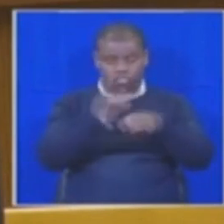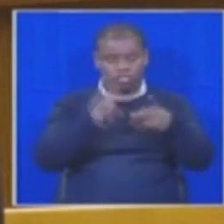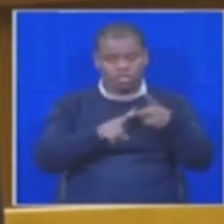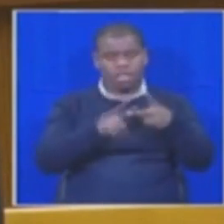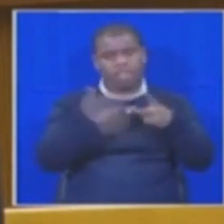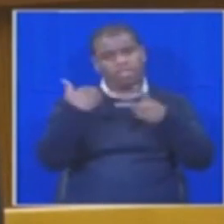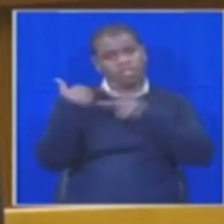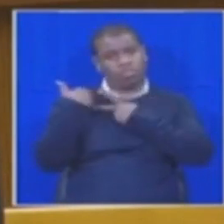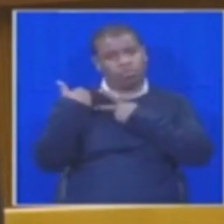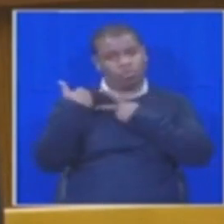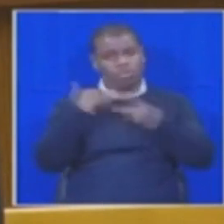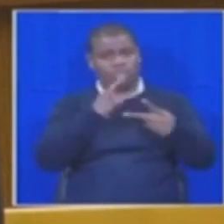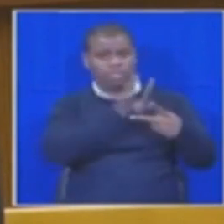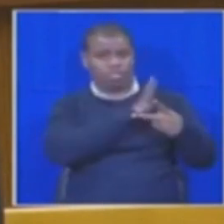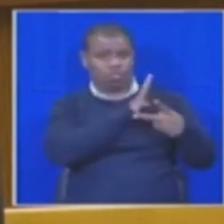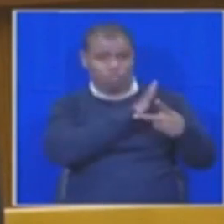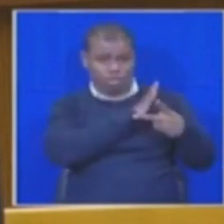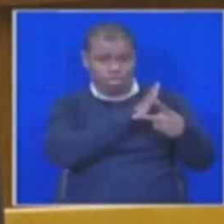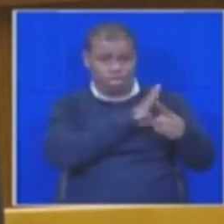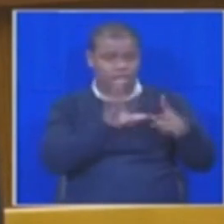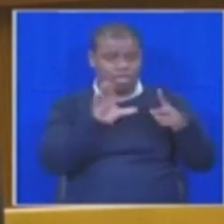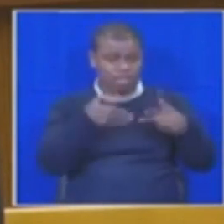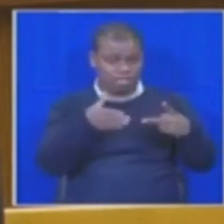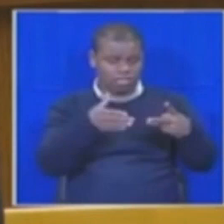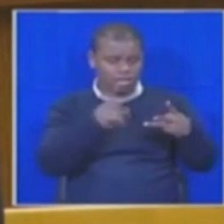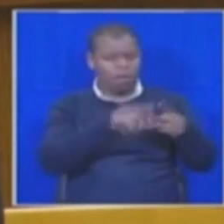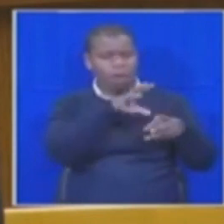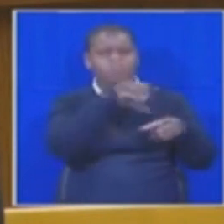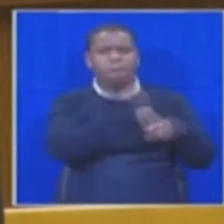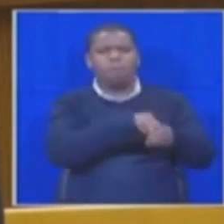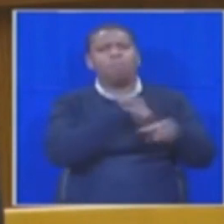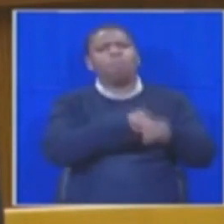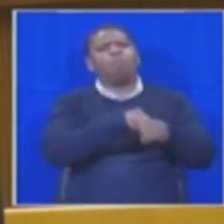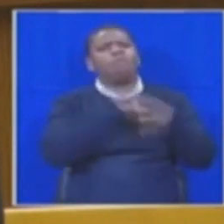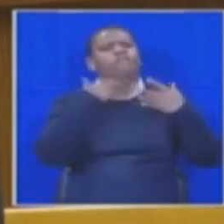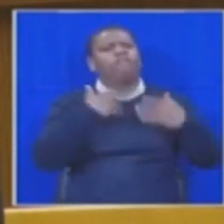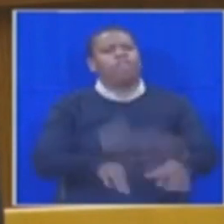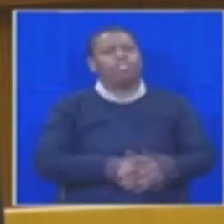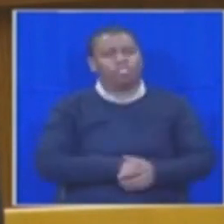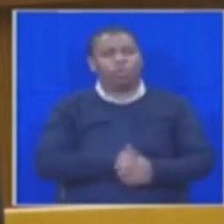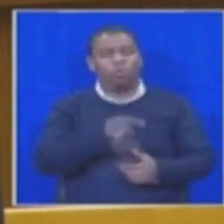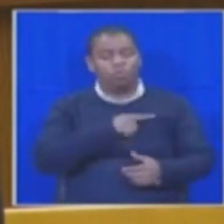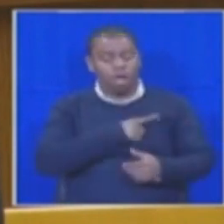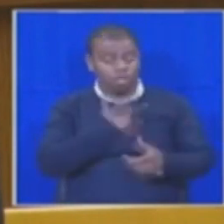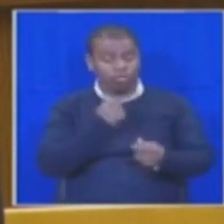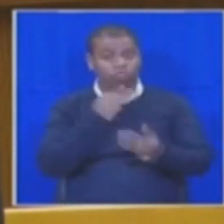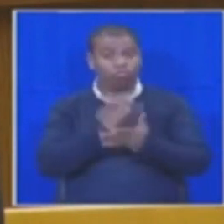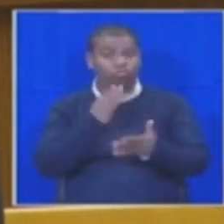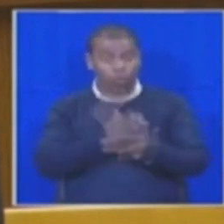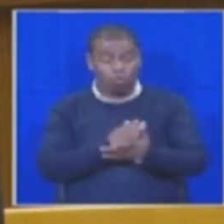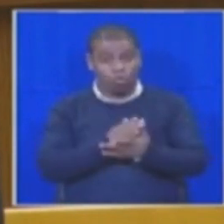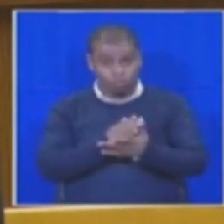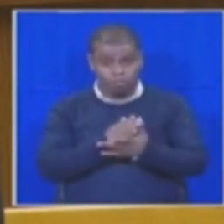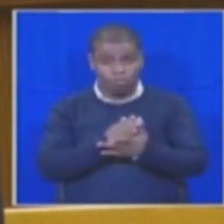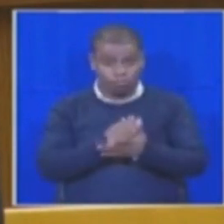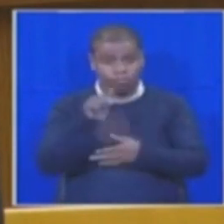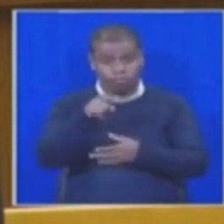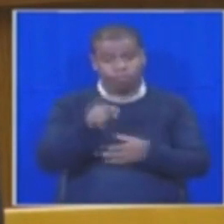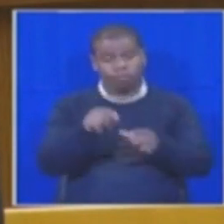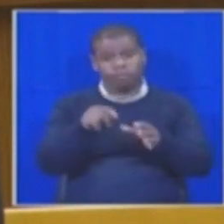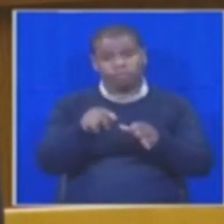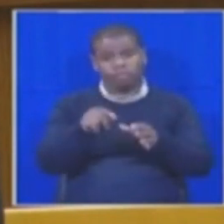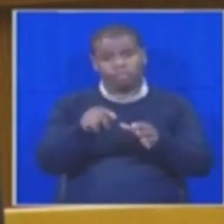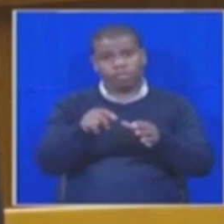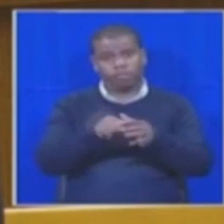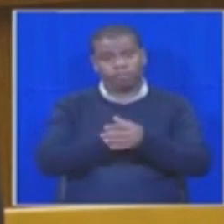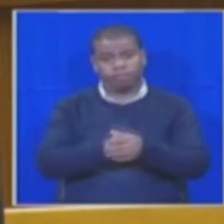Cluster. It is therefore stating that and re-emphasizing that the safety